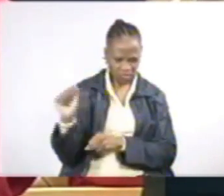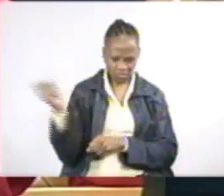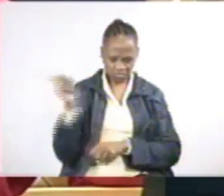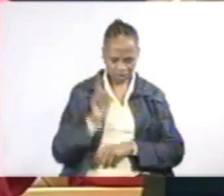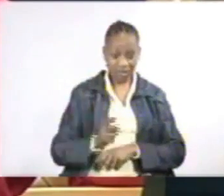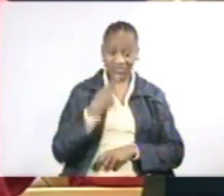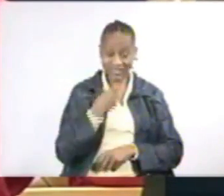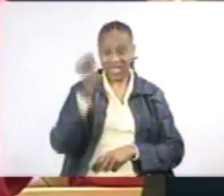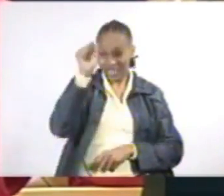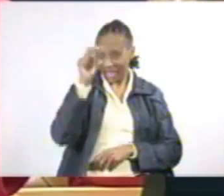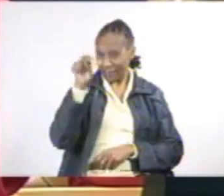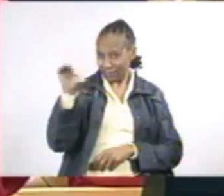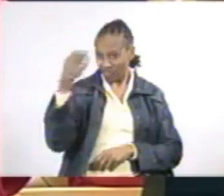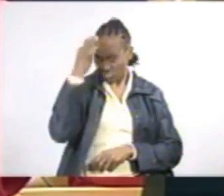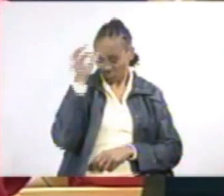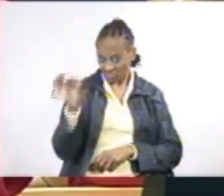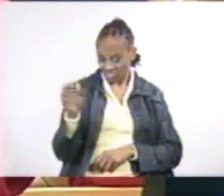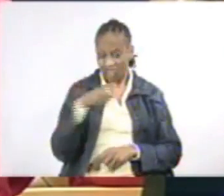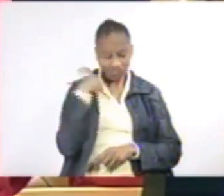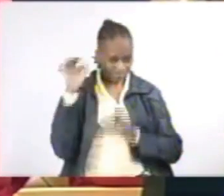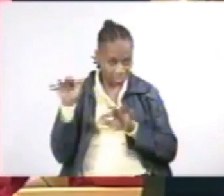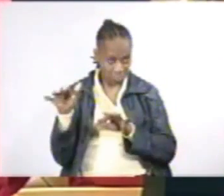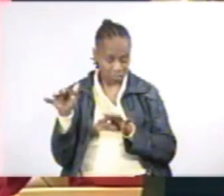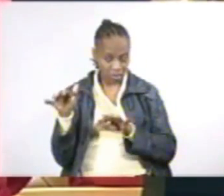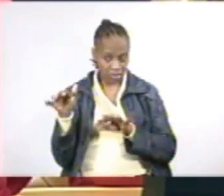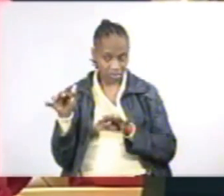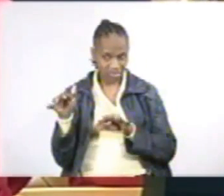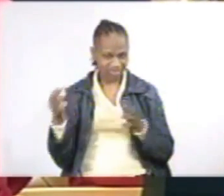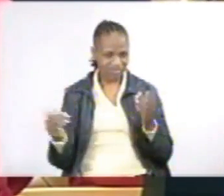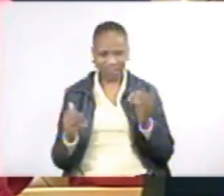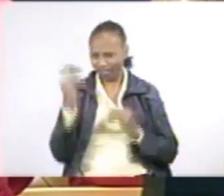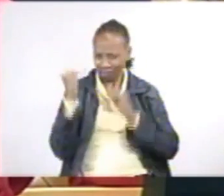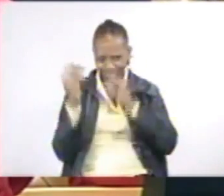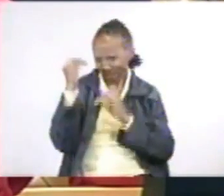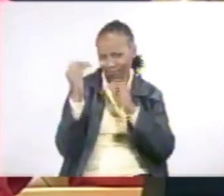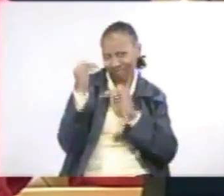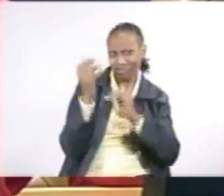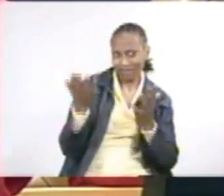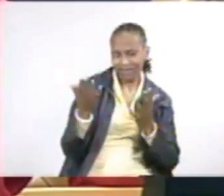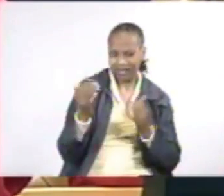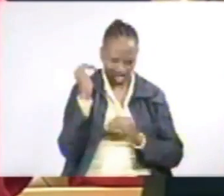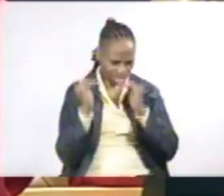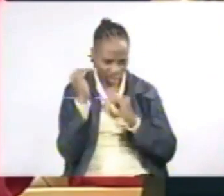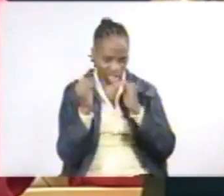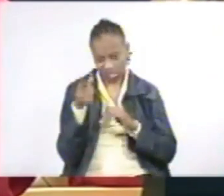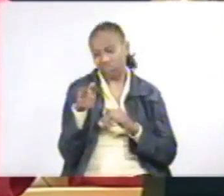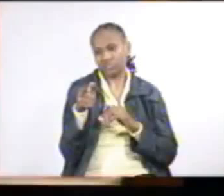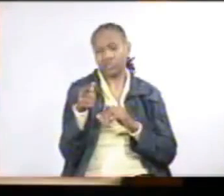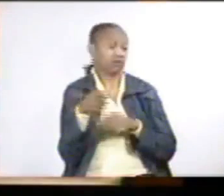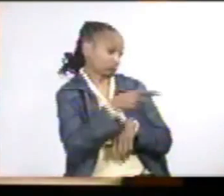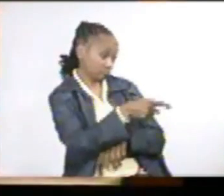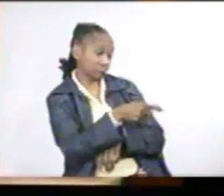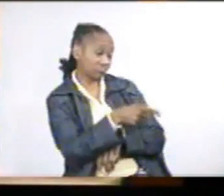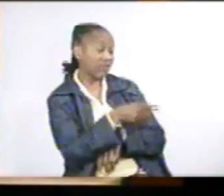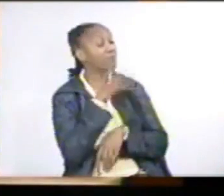the ANC government has killed people. That is inconsistent, Honorable Malema. Honorable